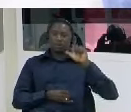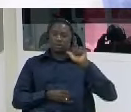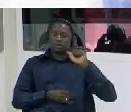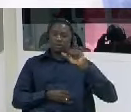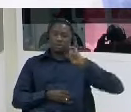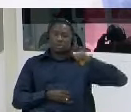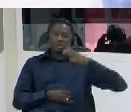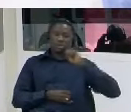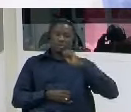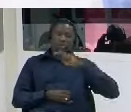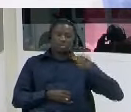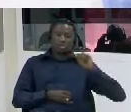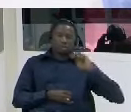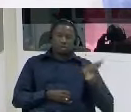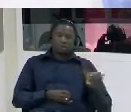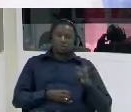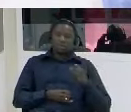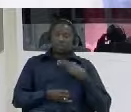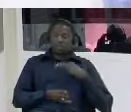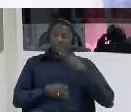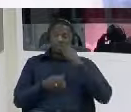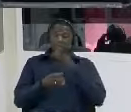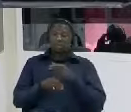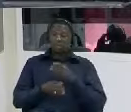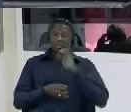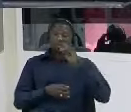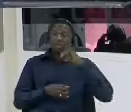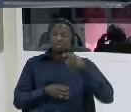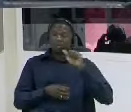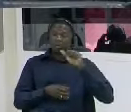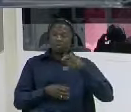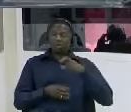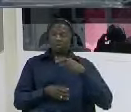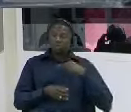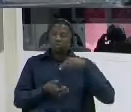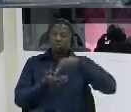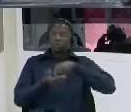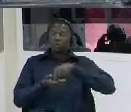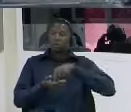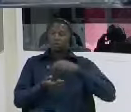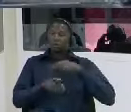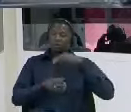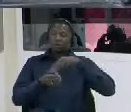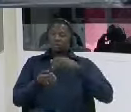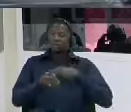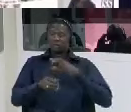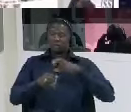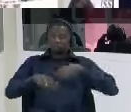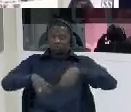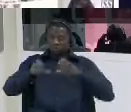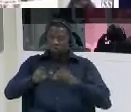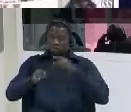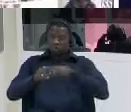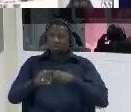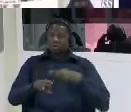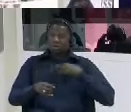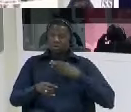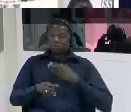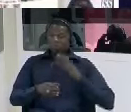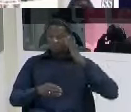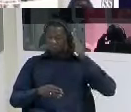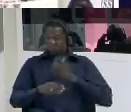your your leg put it on top of this block so omar fall put the leg on the block he wanted to cut his leg